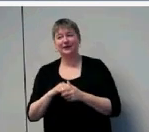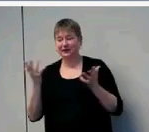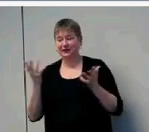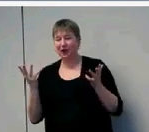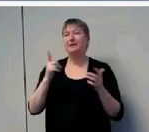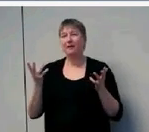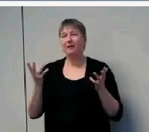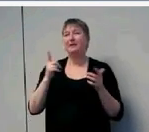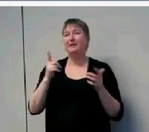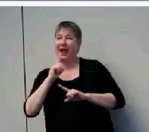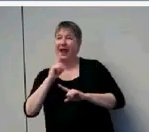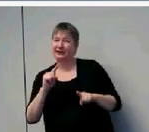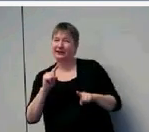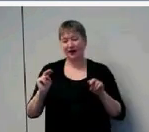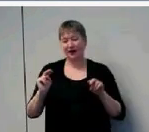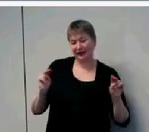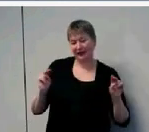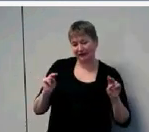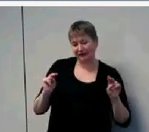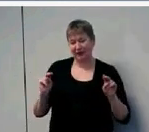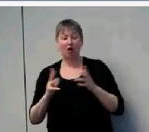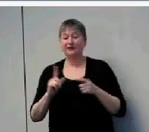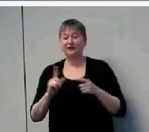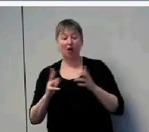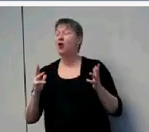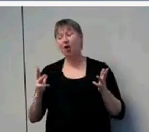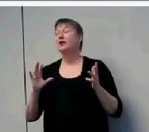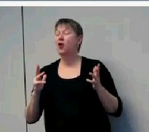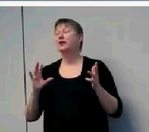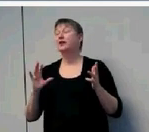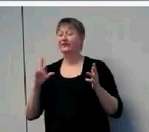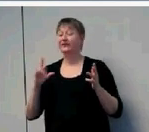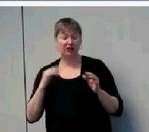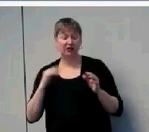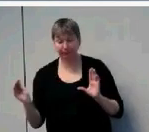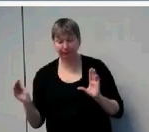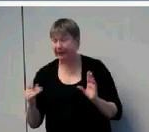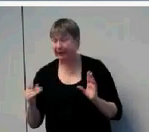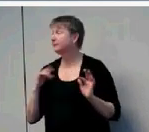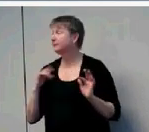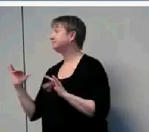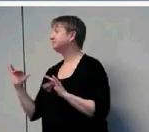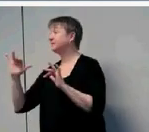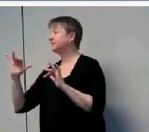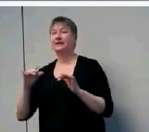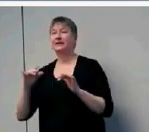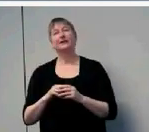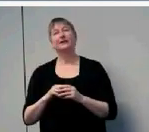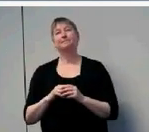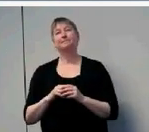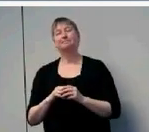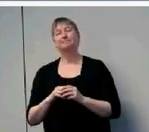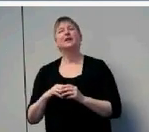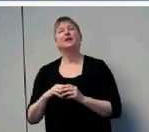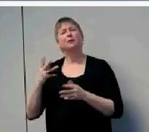neutral and not give a lot of fuss and attention. Put it in matter-of-factly. Provide information on